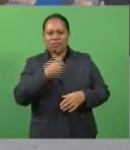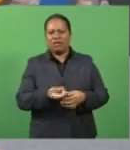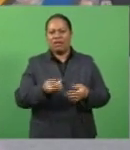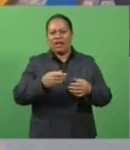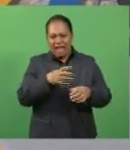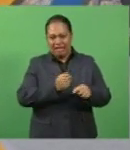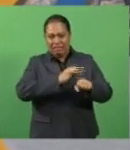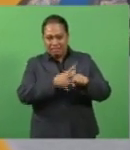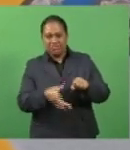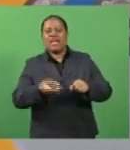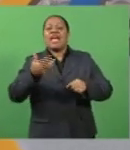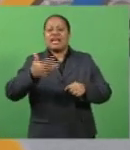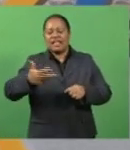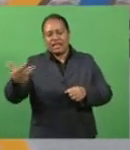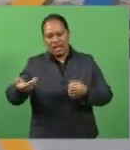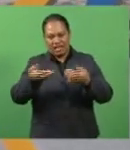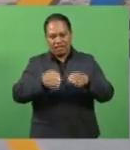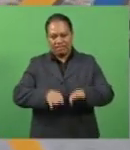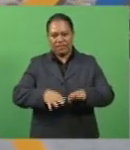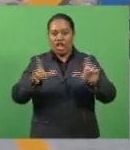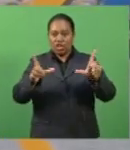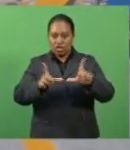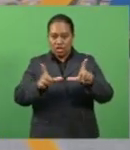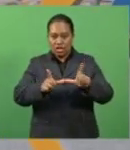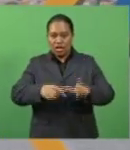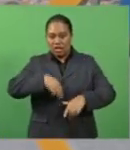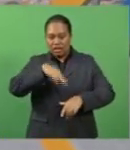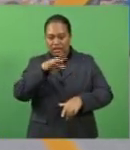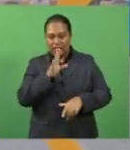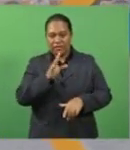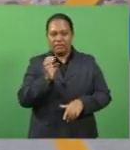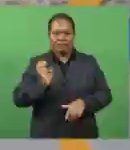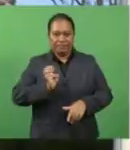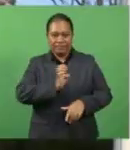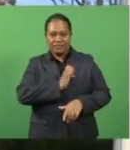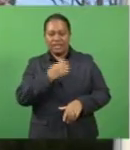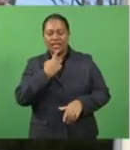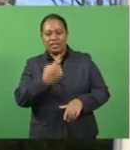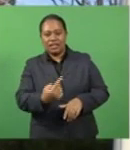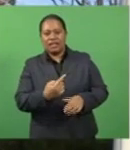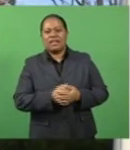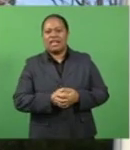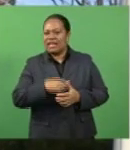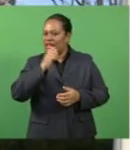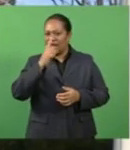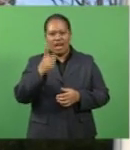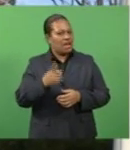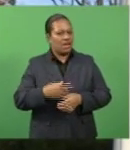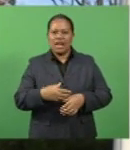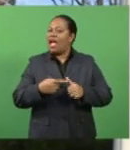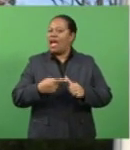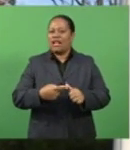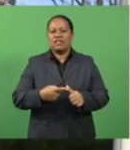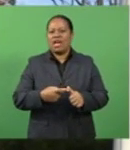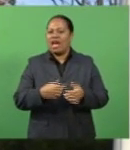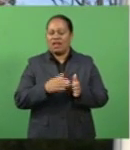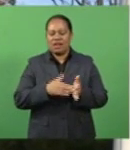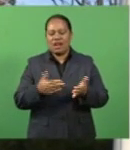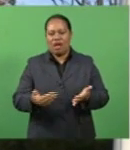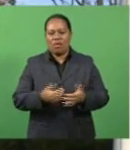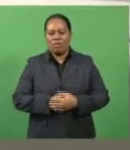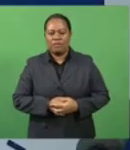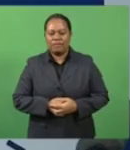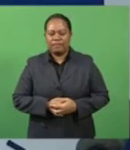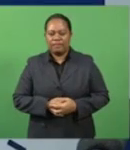and 99 deaths. Tokyo Games Chief Executive Toshiro Muto says they cannot give any definite answers at this stage.